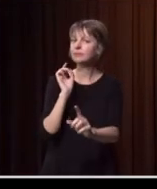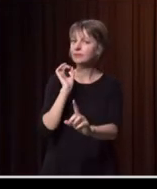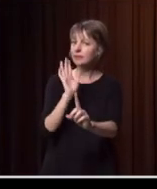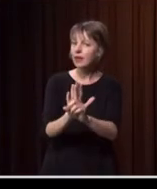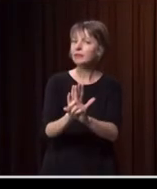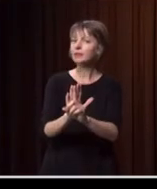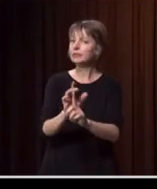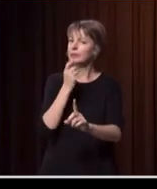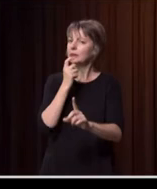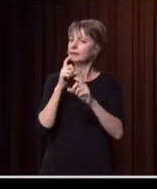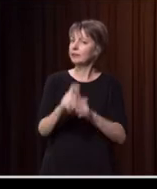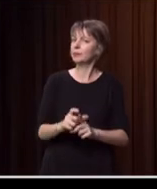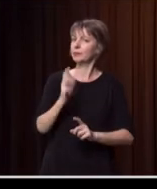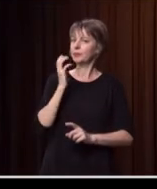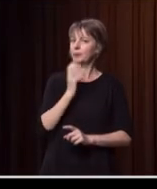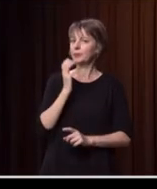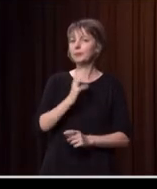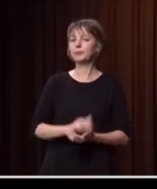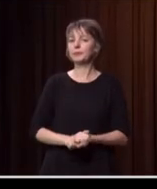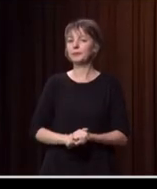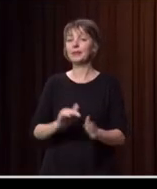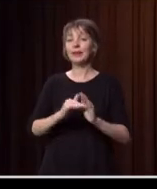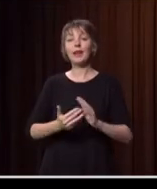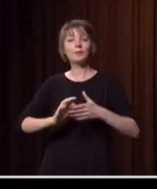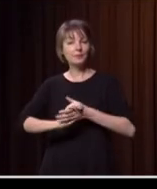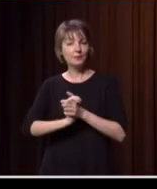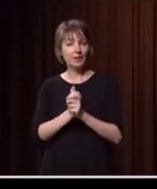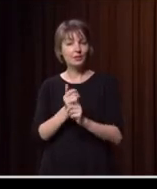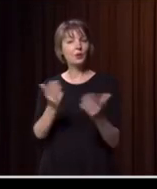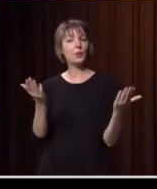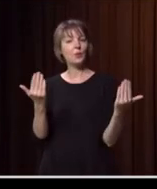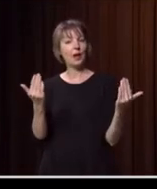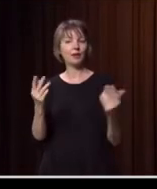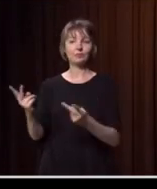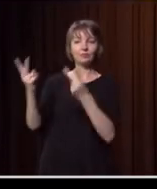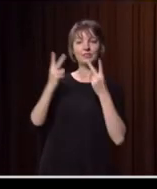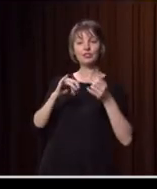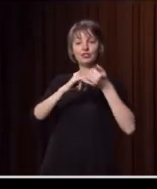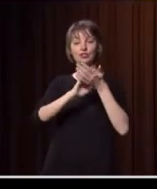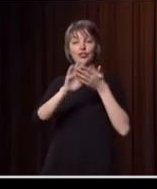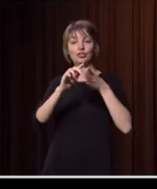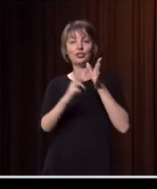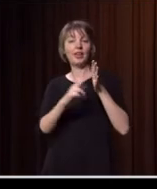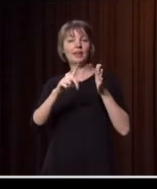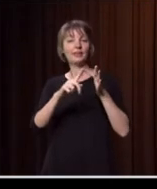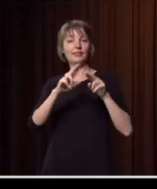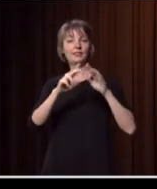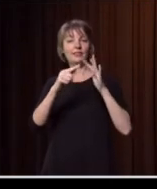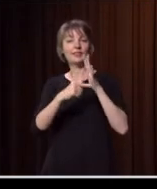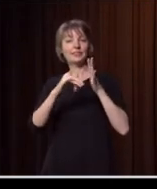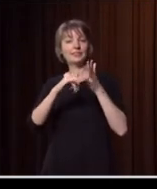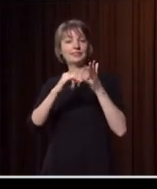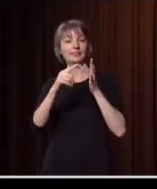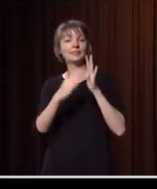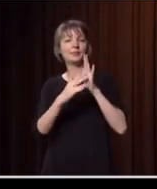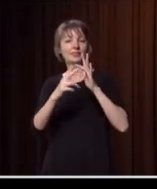together. It's now my great pleasure to welcome my guest Shane Fitzsimmons. Lydia, it's lovely